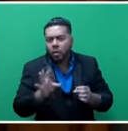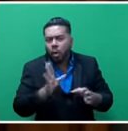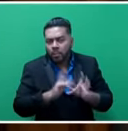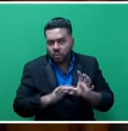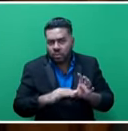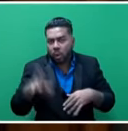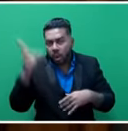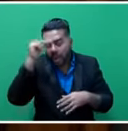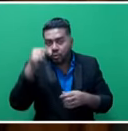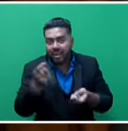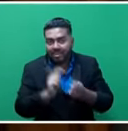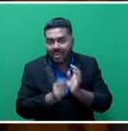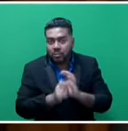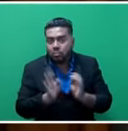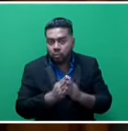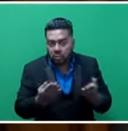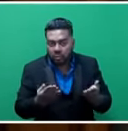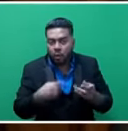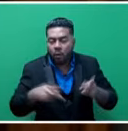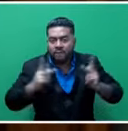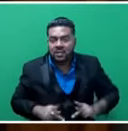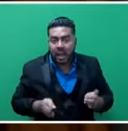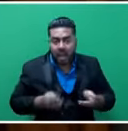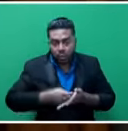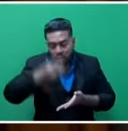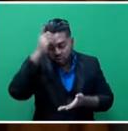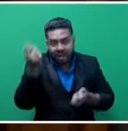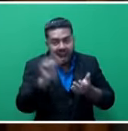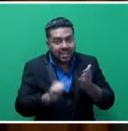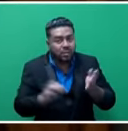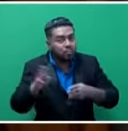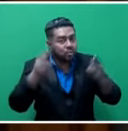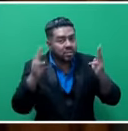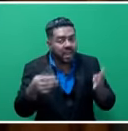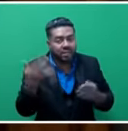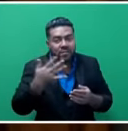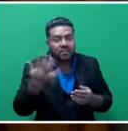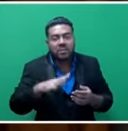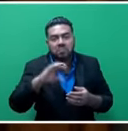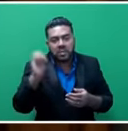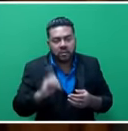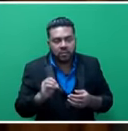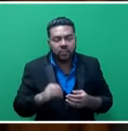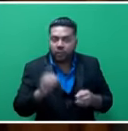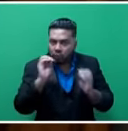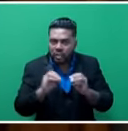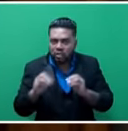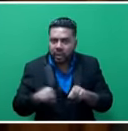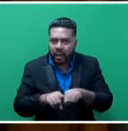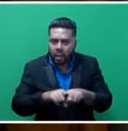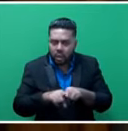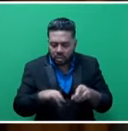used for library and textbooks. 10% for physical education, arts, music. And, of course, 15% for teaching and learning materials. The